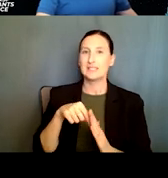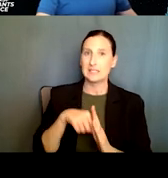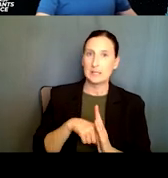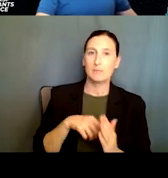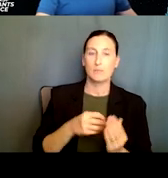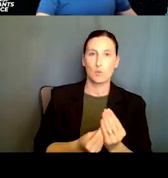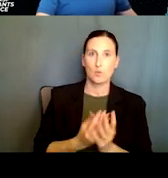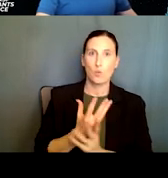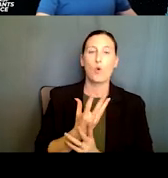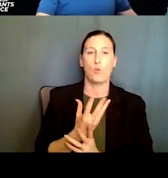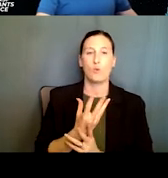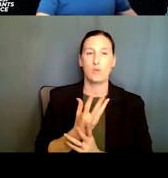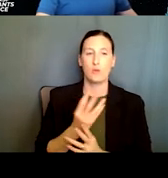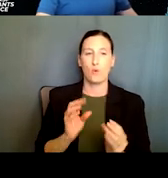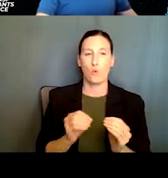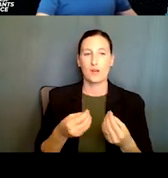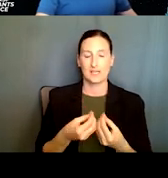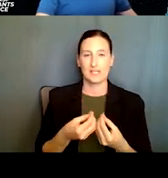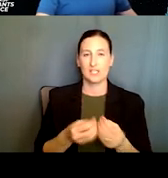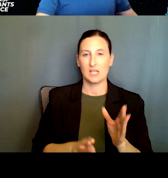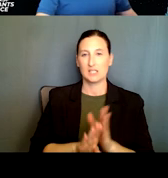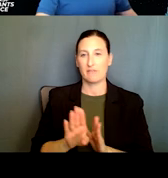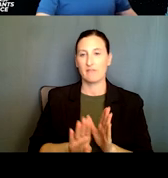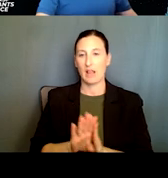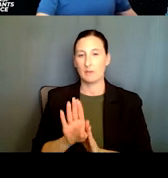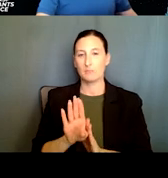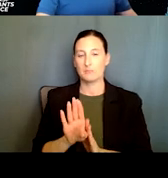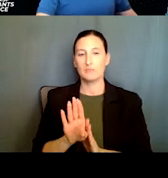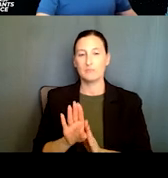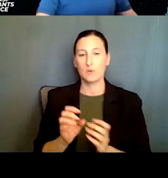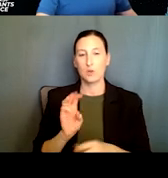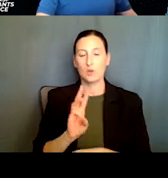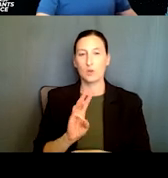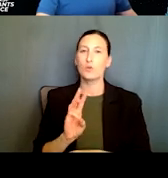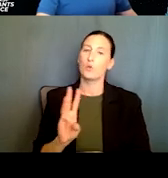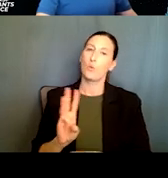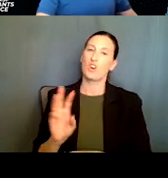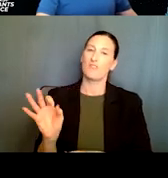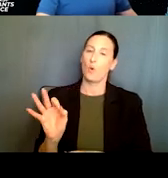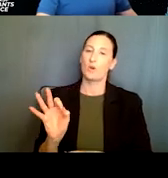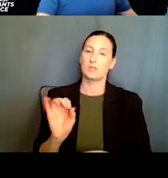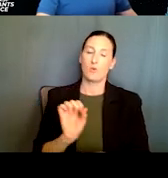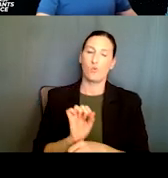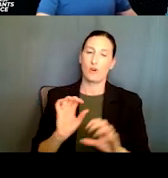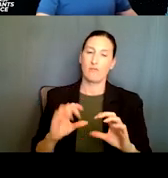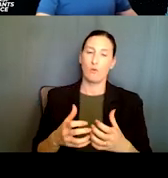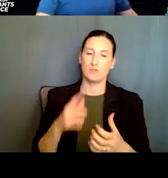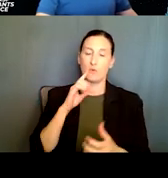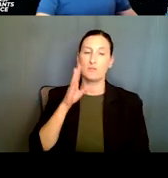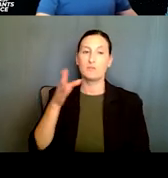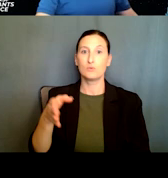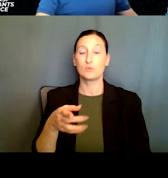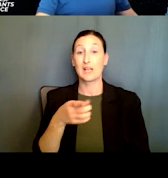available the research infrastructure and to develop the work, uh, workforce of the future. Um, you see these partnerships can be